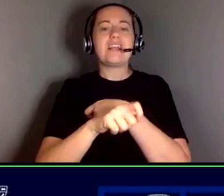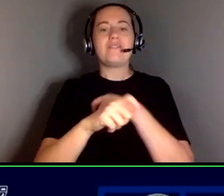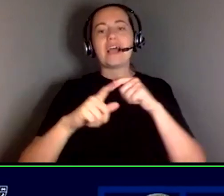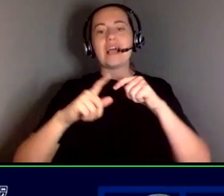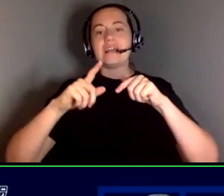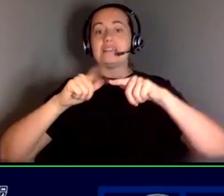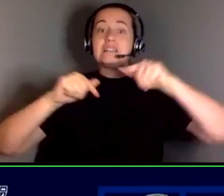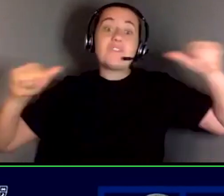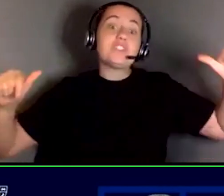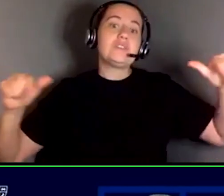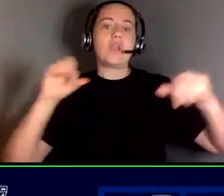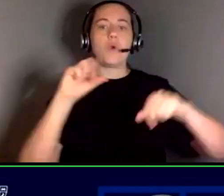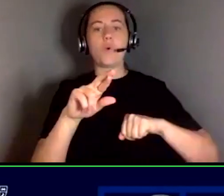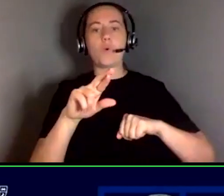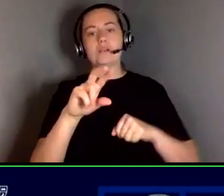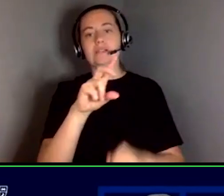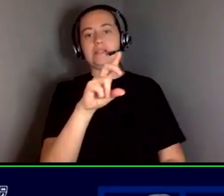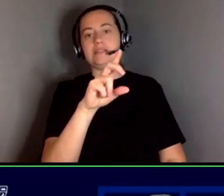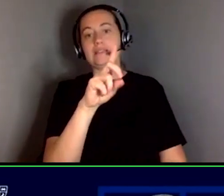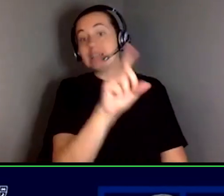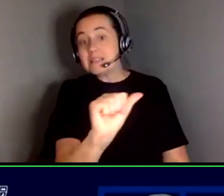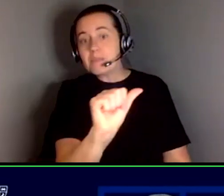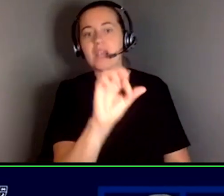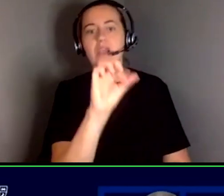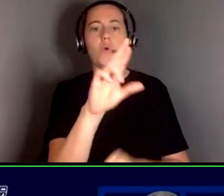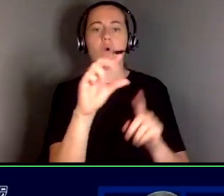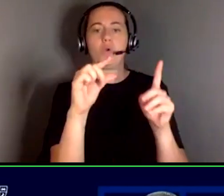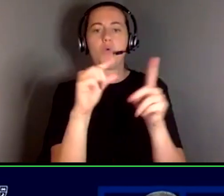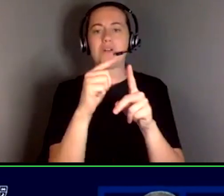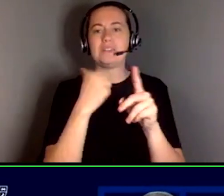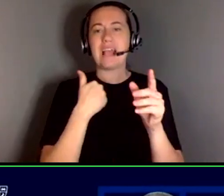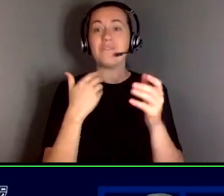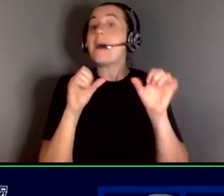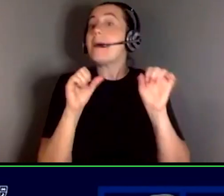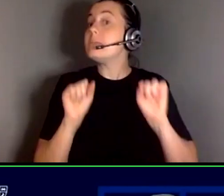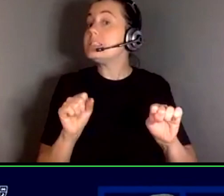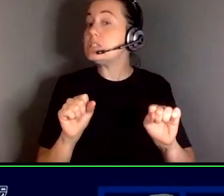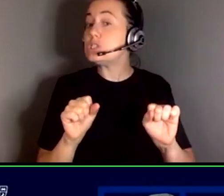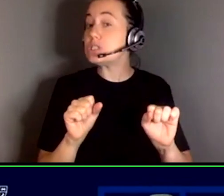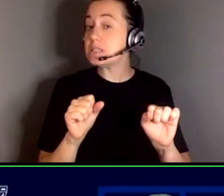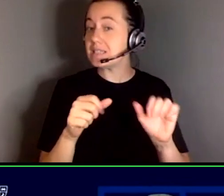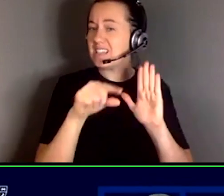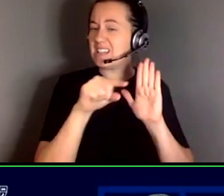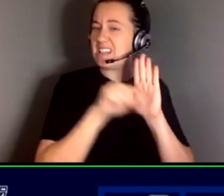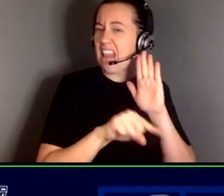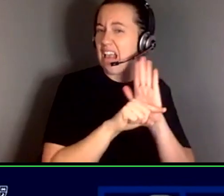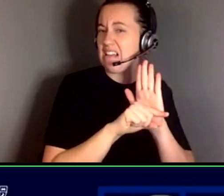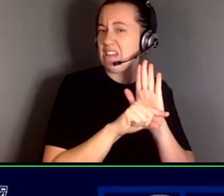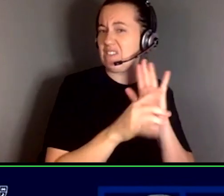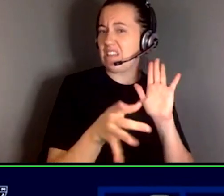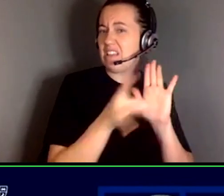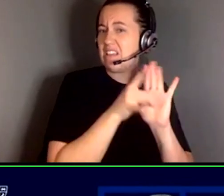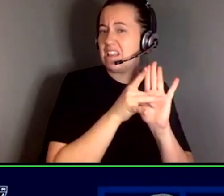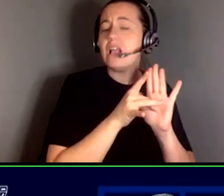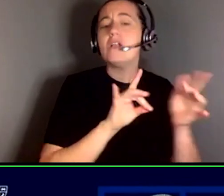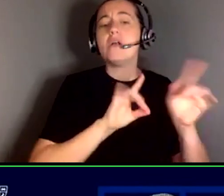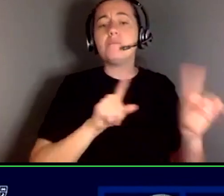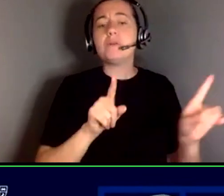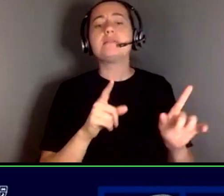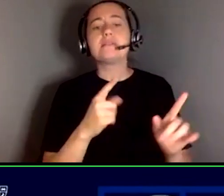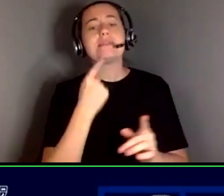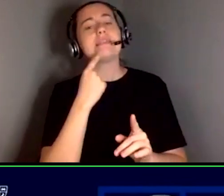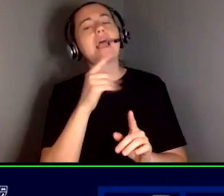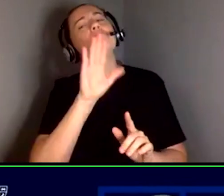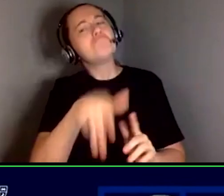disability or any of these words that have potentially out there negative connotation but saying just tell